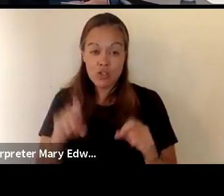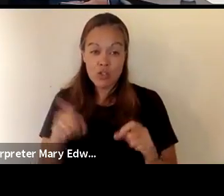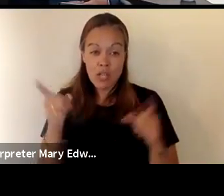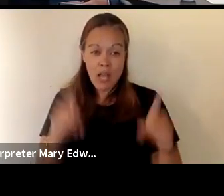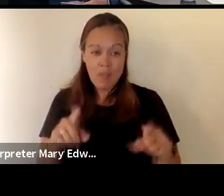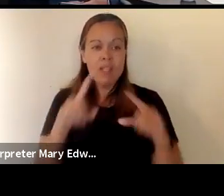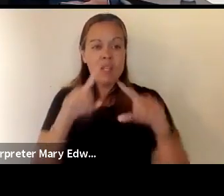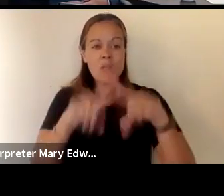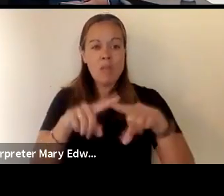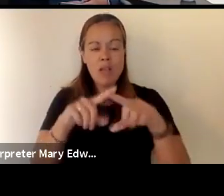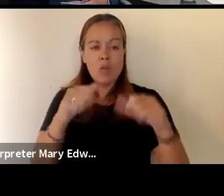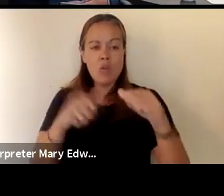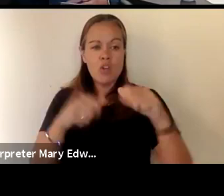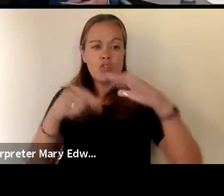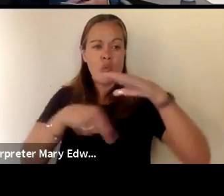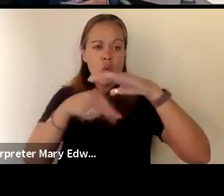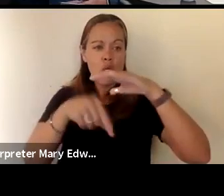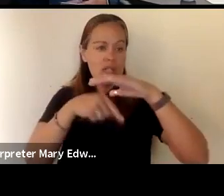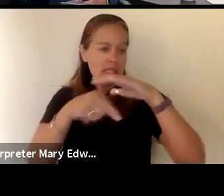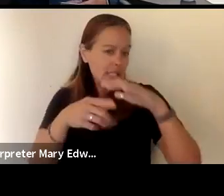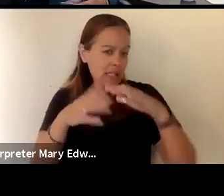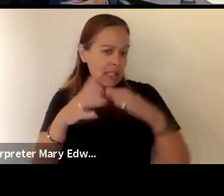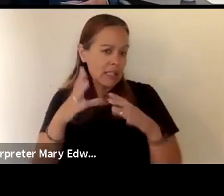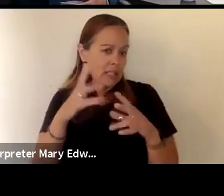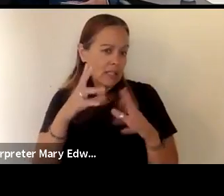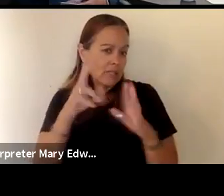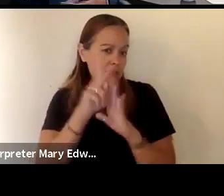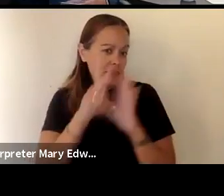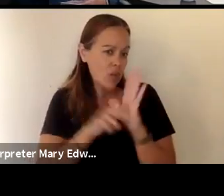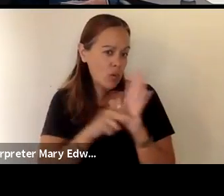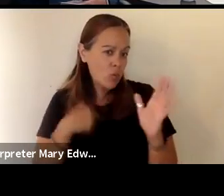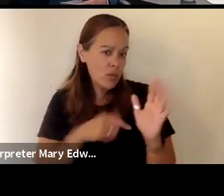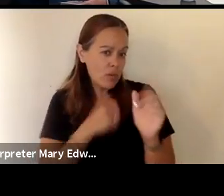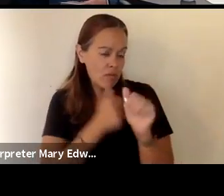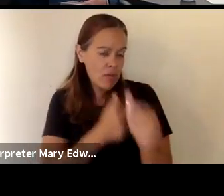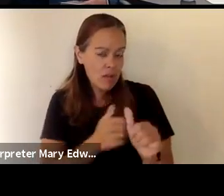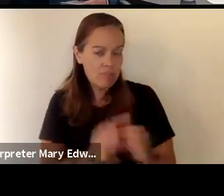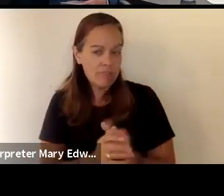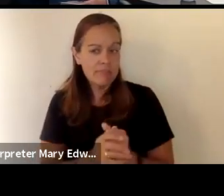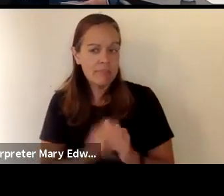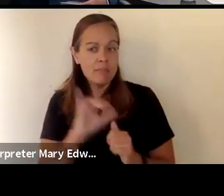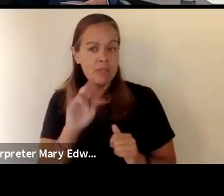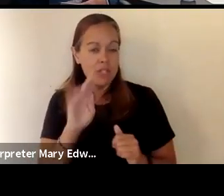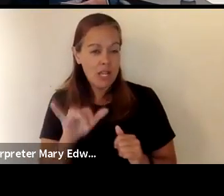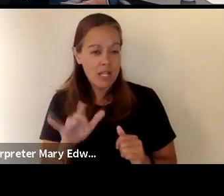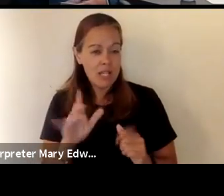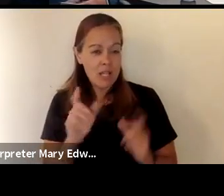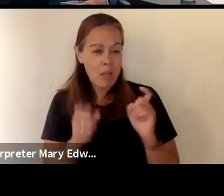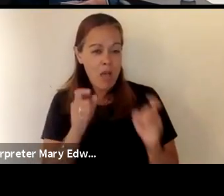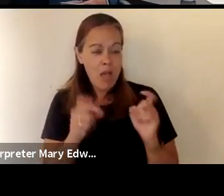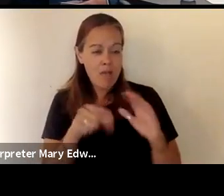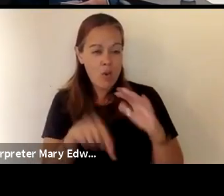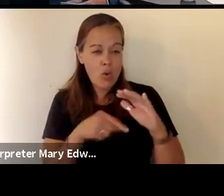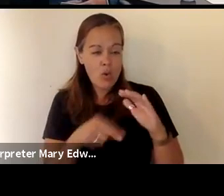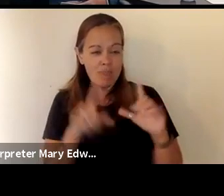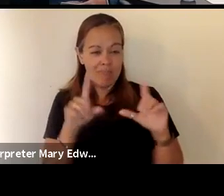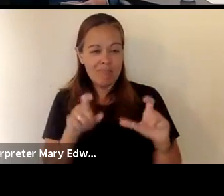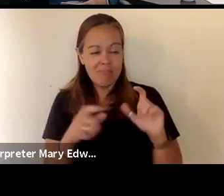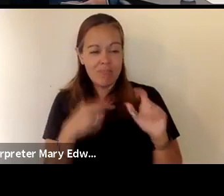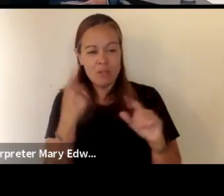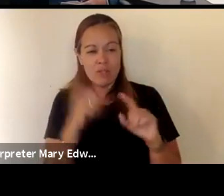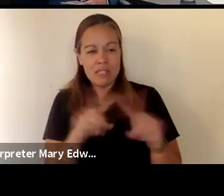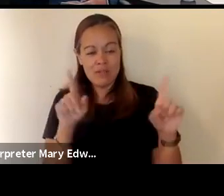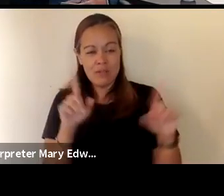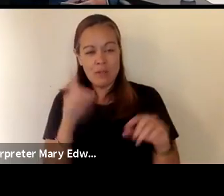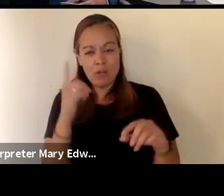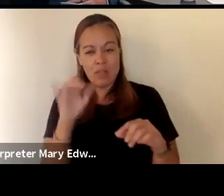on which quarantine protocol we're going with as jenny previously speaks about the modified quarantine the testing looks different for that than